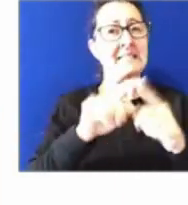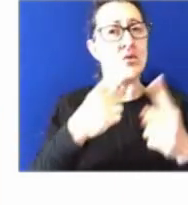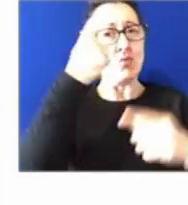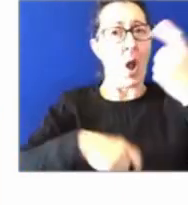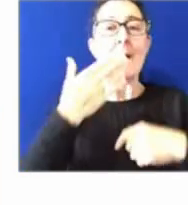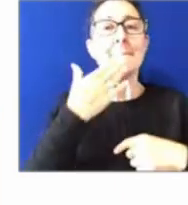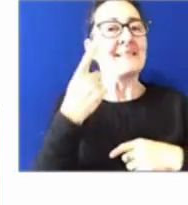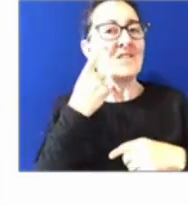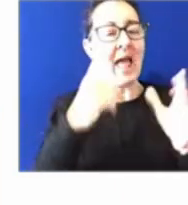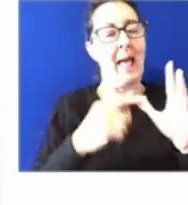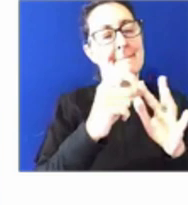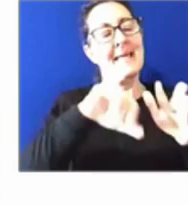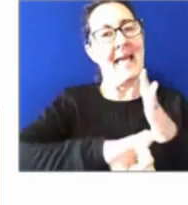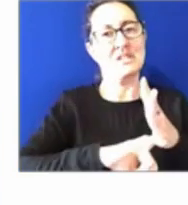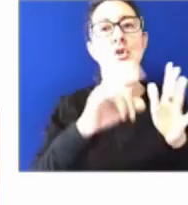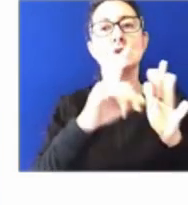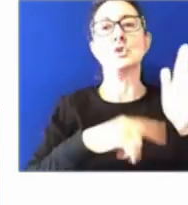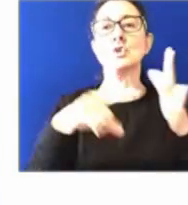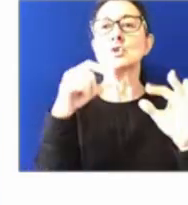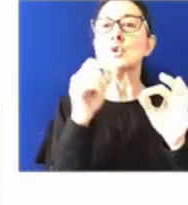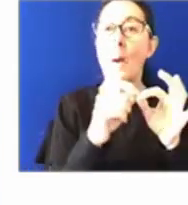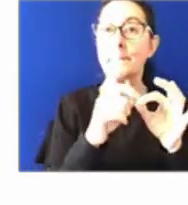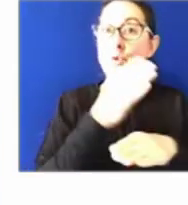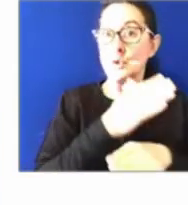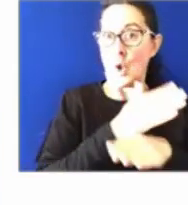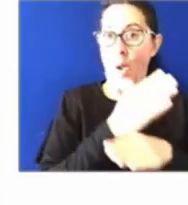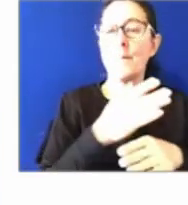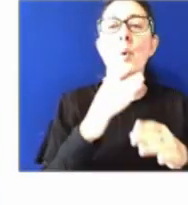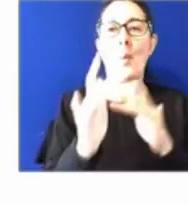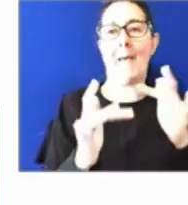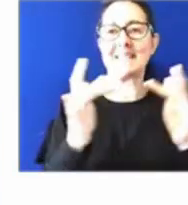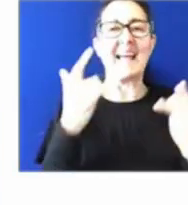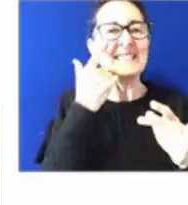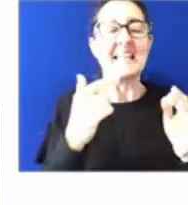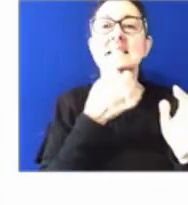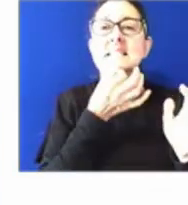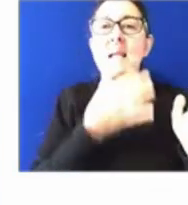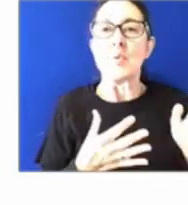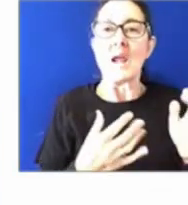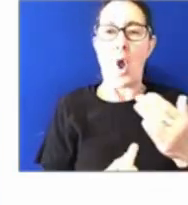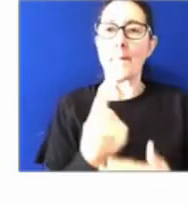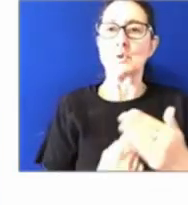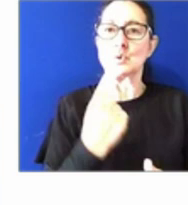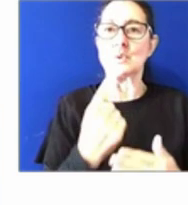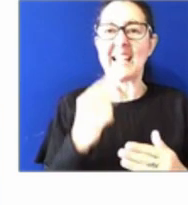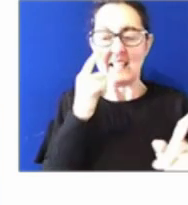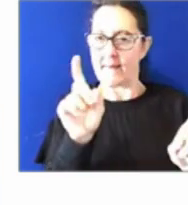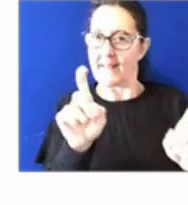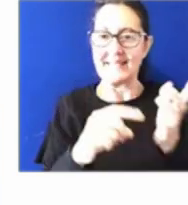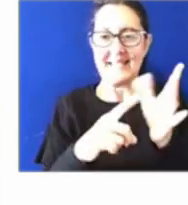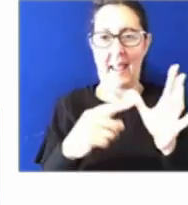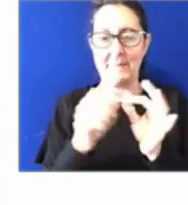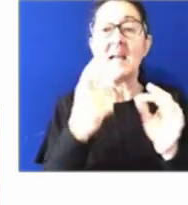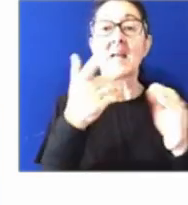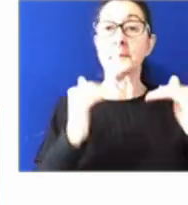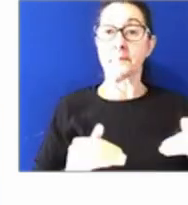website and go to the temporary opportunities tab. So a skilled workforce. The APS Workforce Strategy